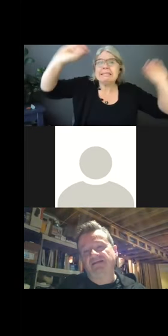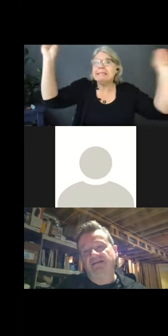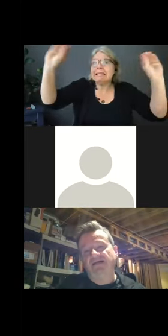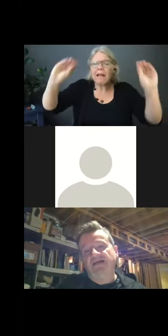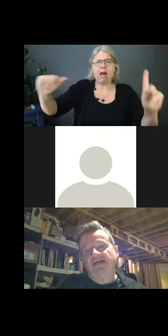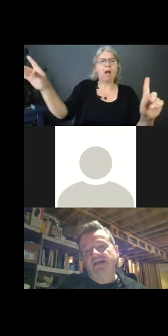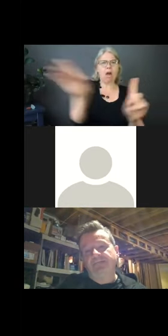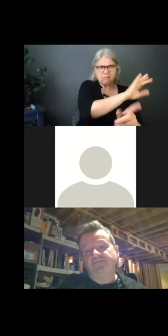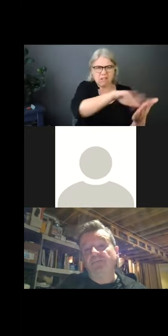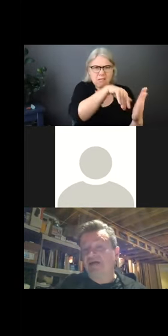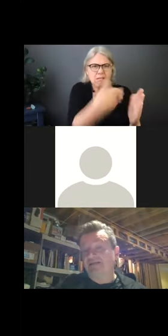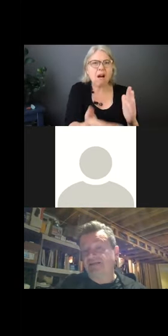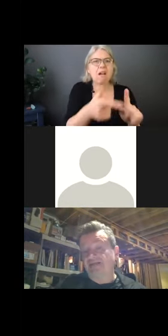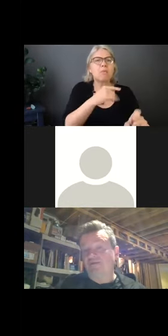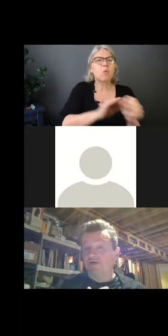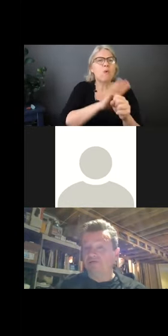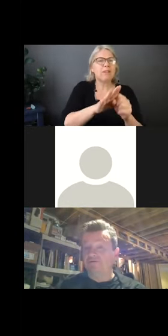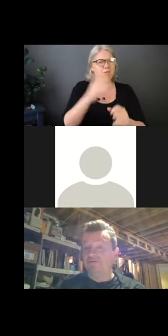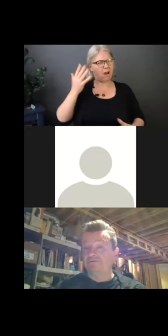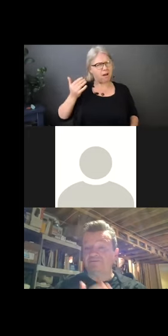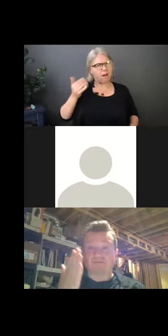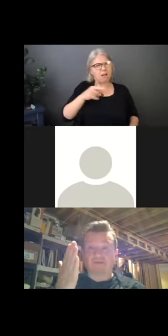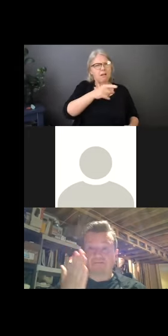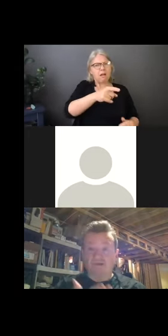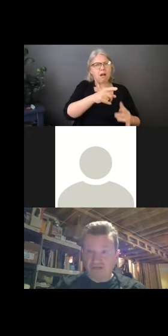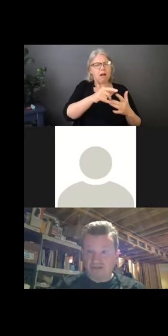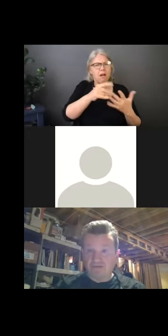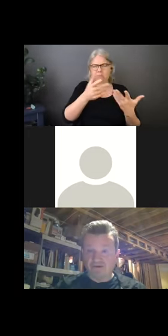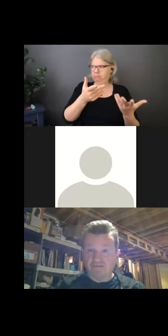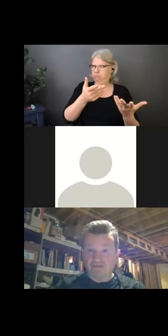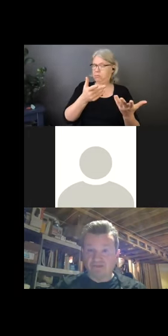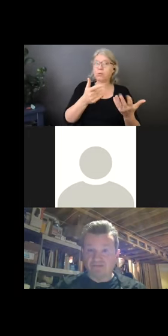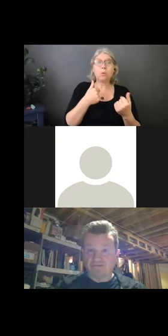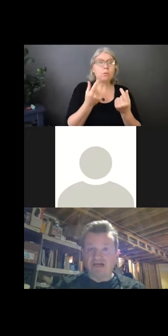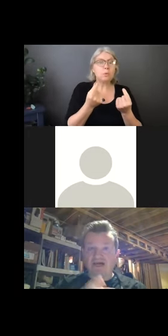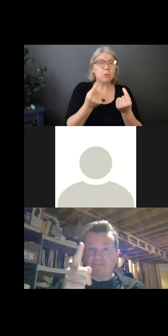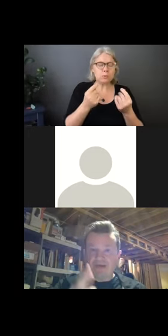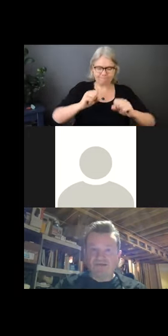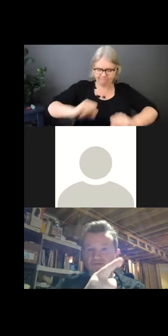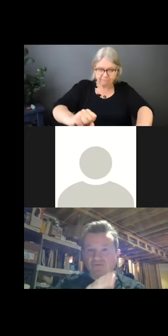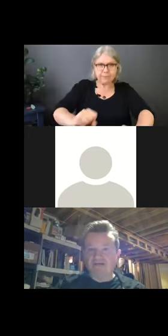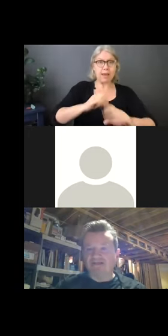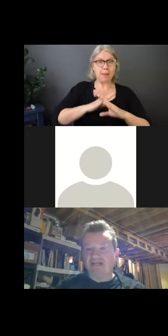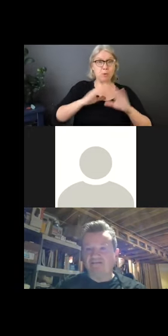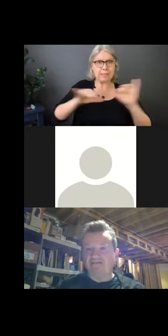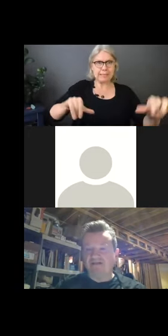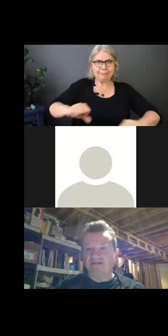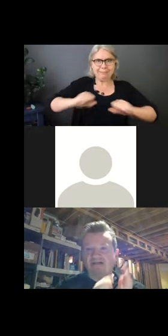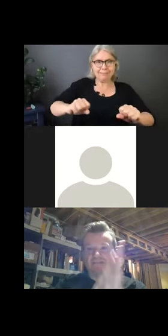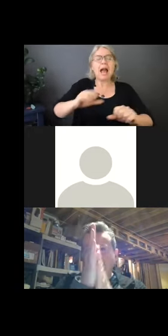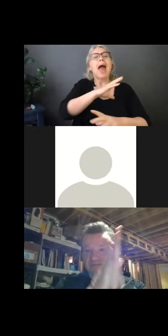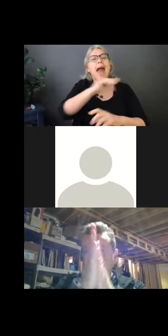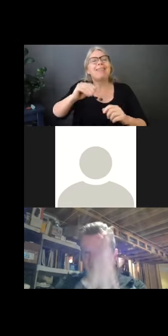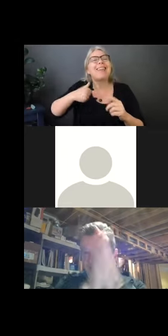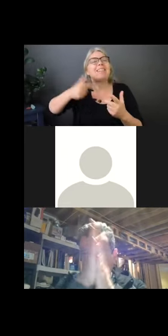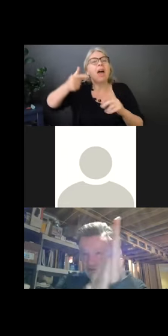dramatically by these things? So what can you do? Make sure you've got a good strong immune system, and make sure you break that chain of infection,